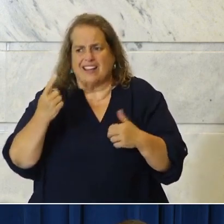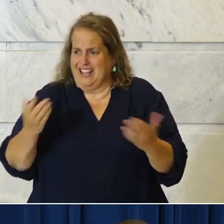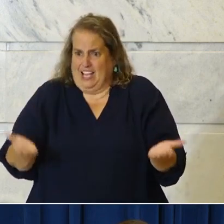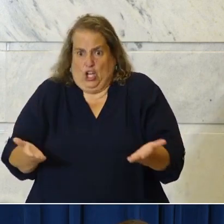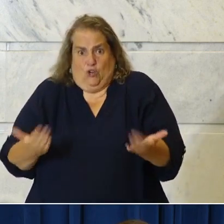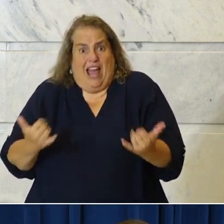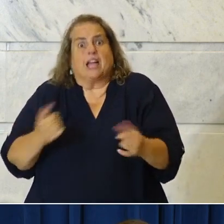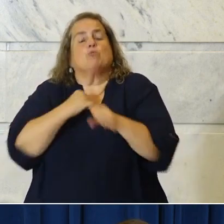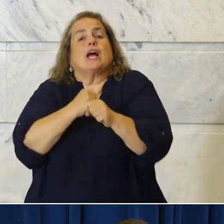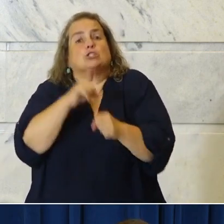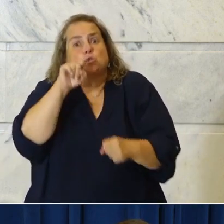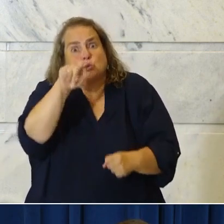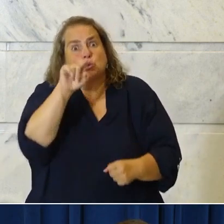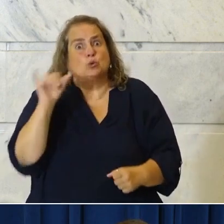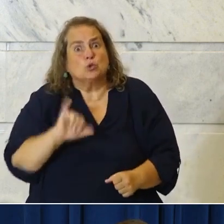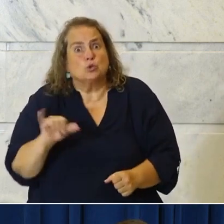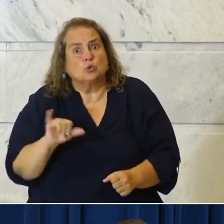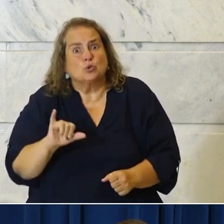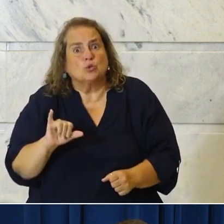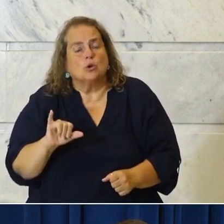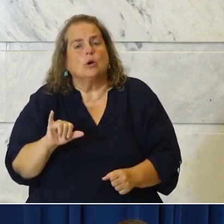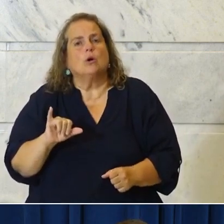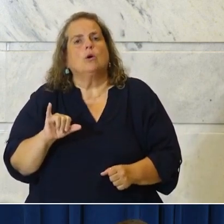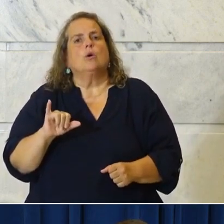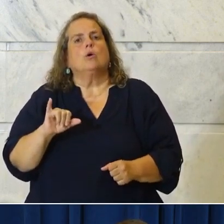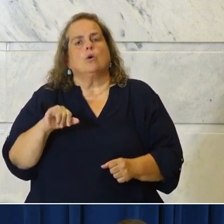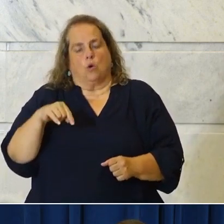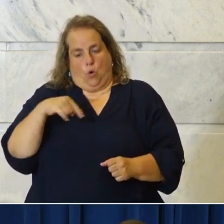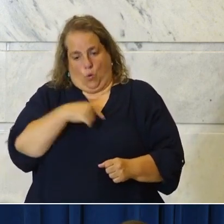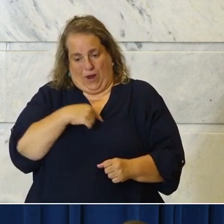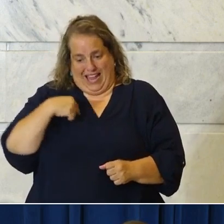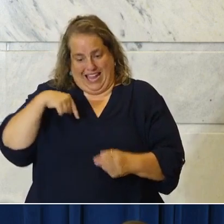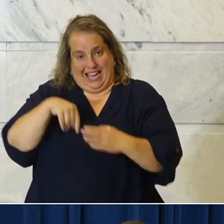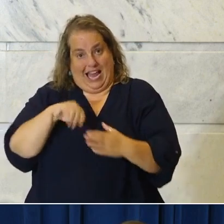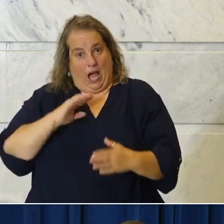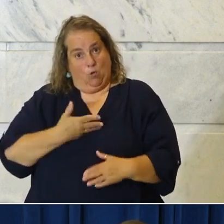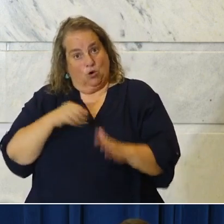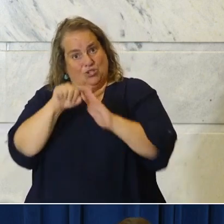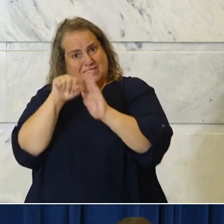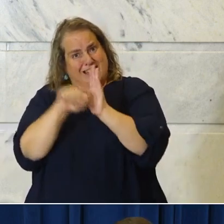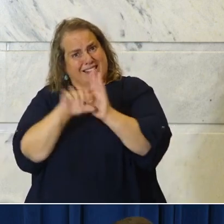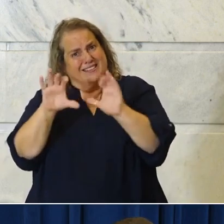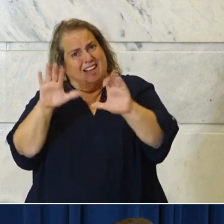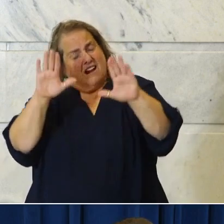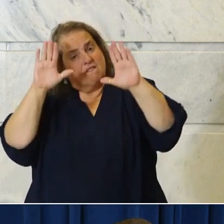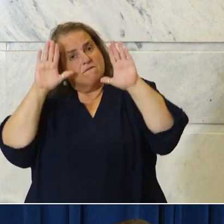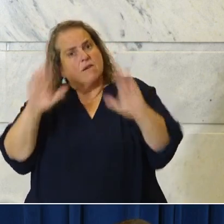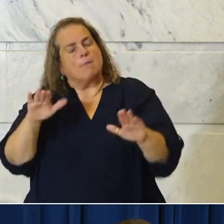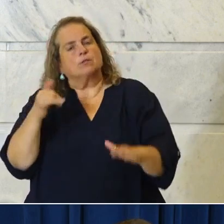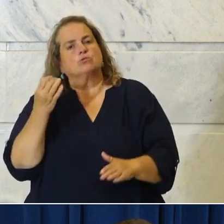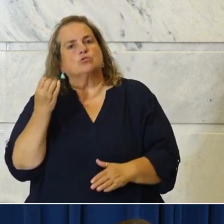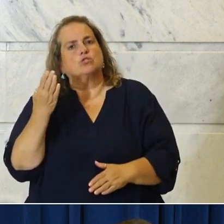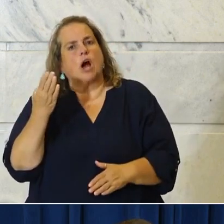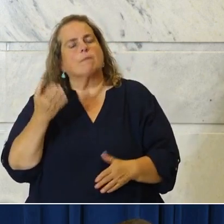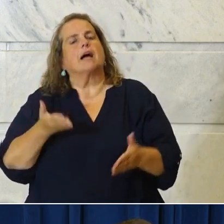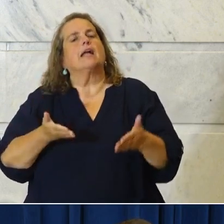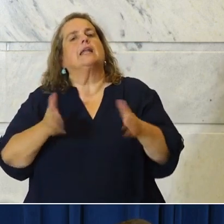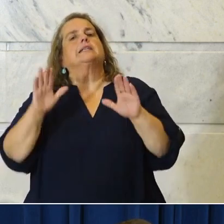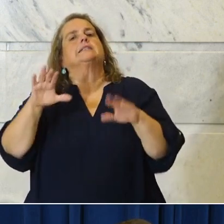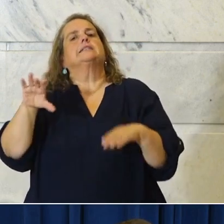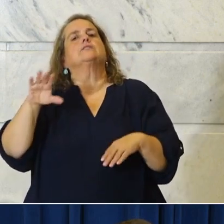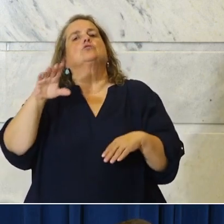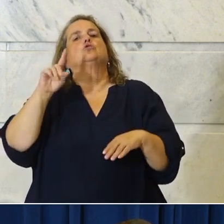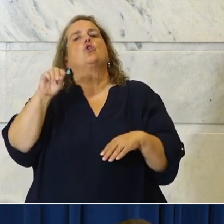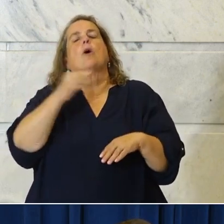protect you. We in our state have done an unbelievable job. Let's take it up a